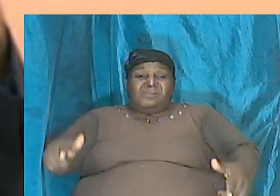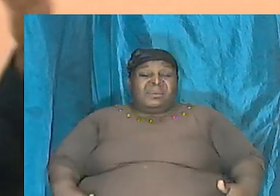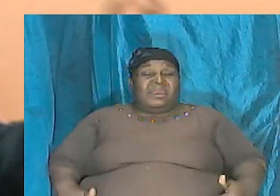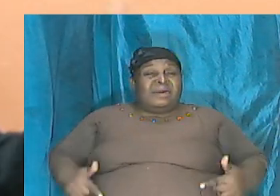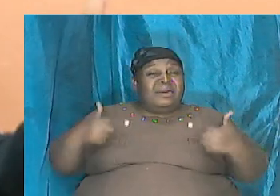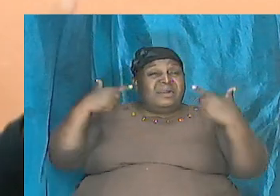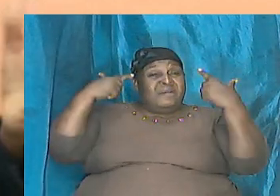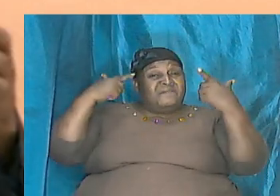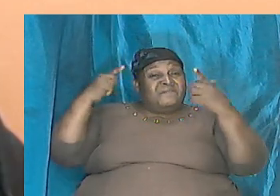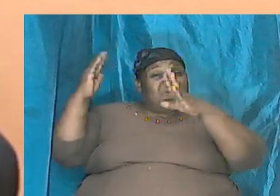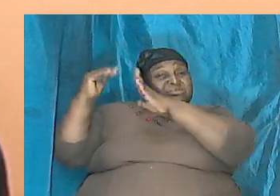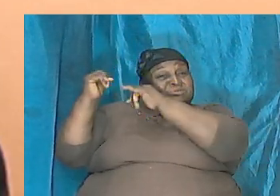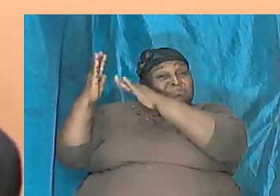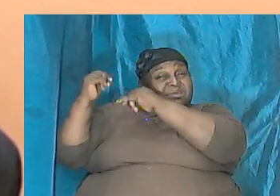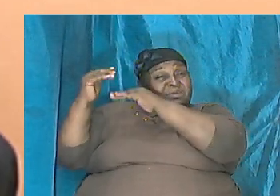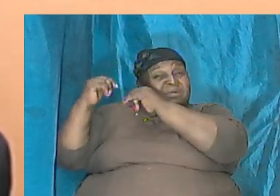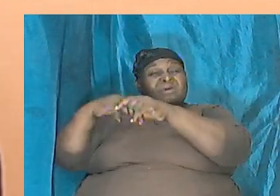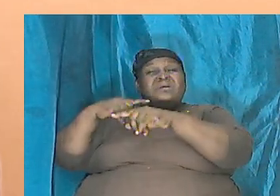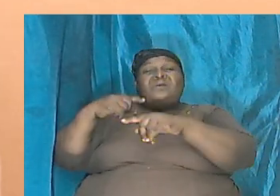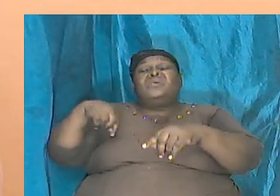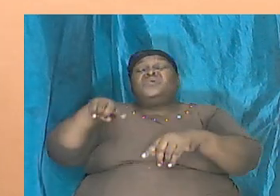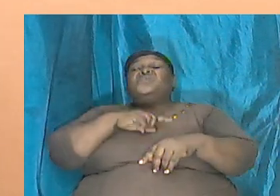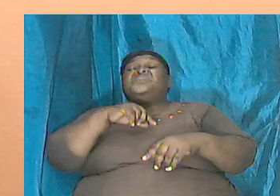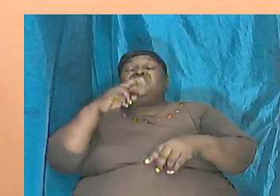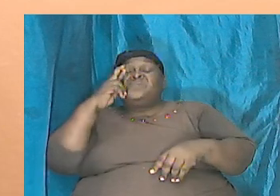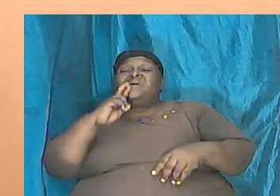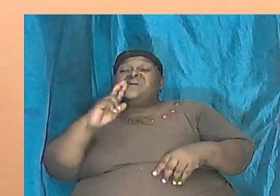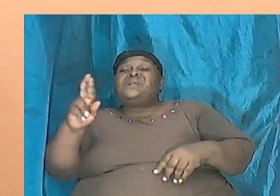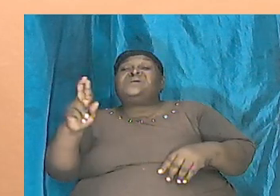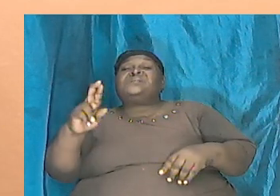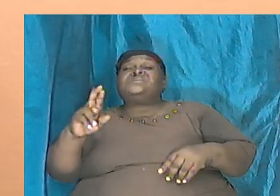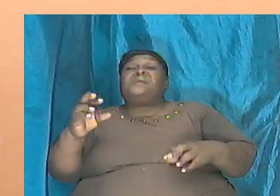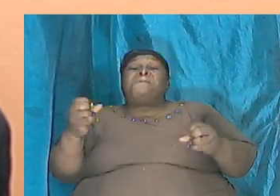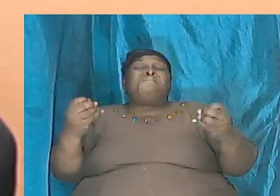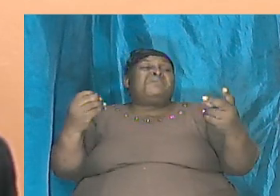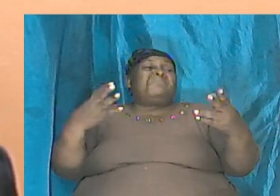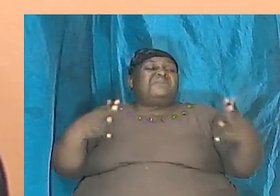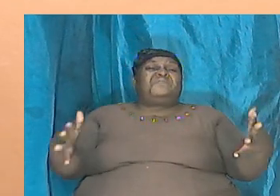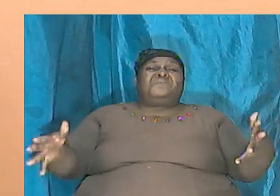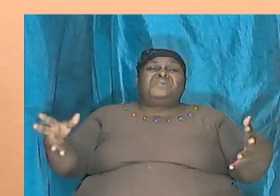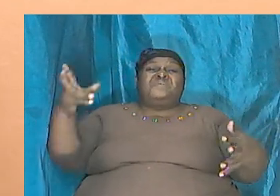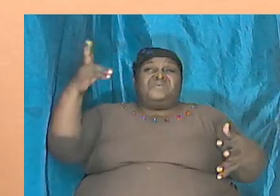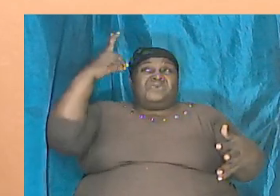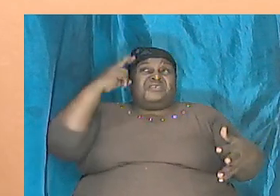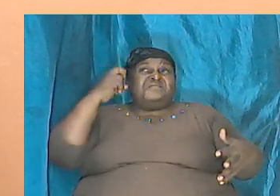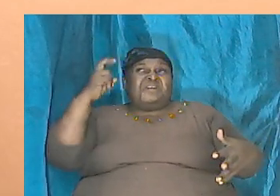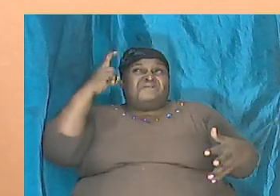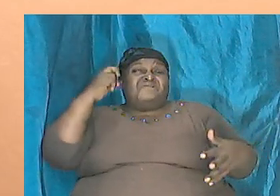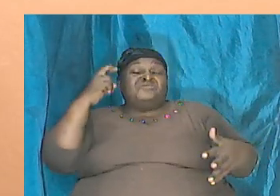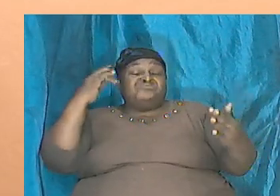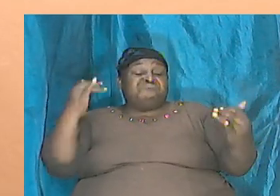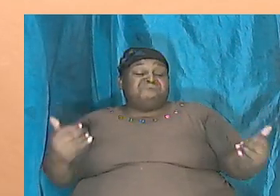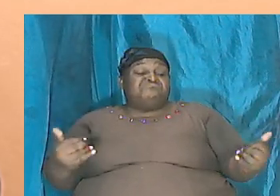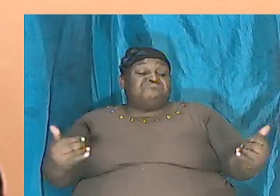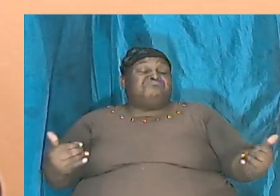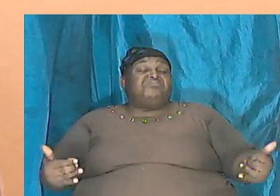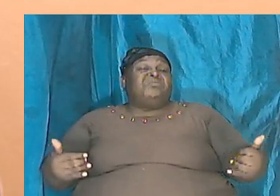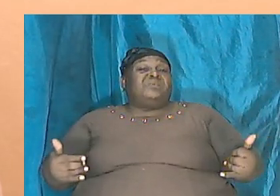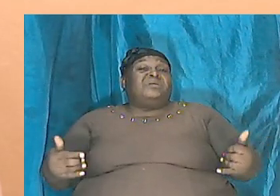life expectancy we realize that a lot of the things that bedevil us now today as